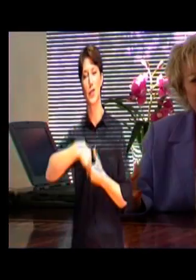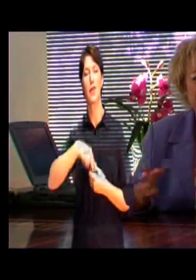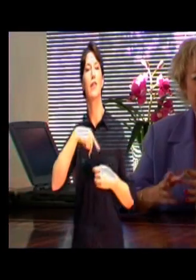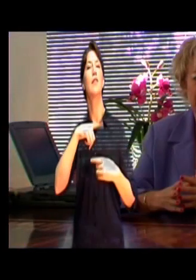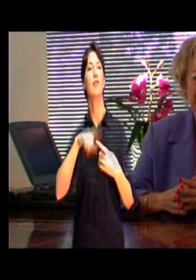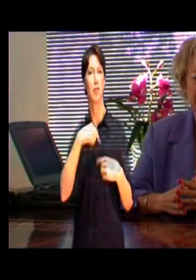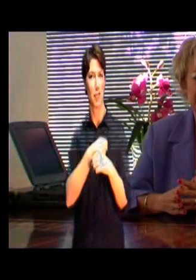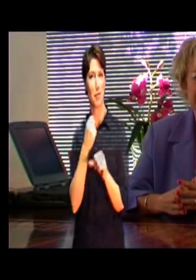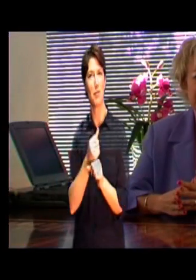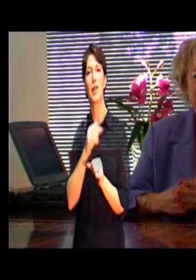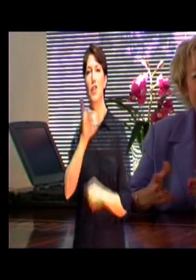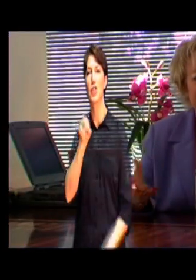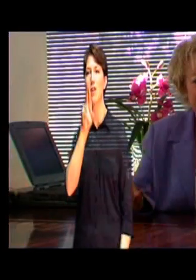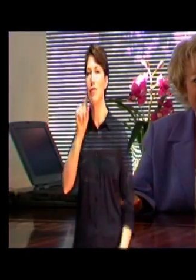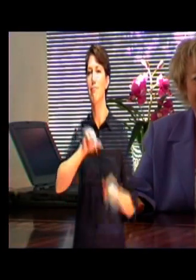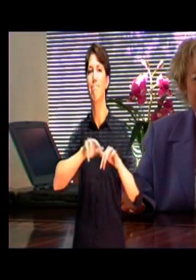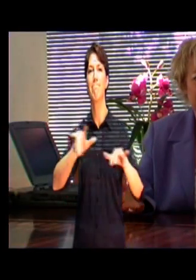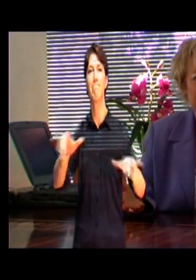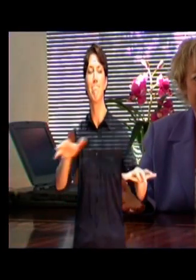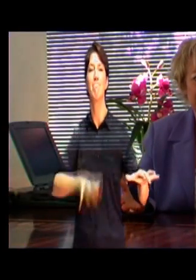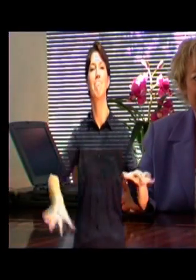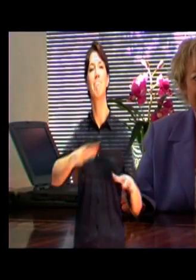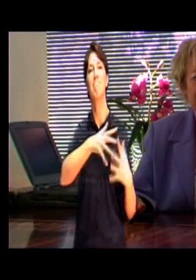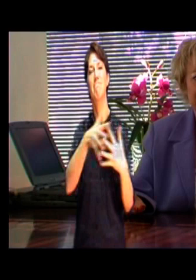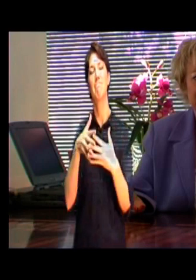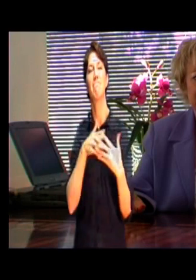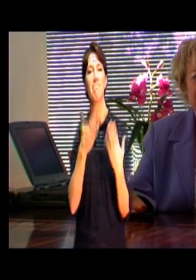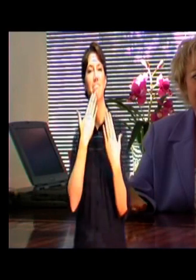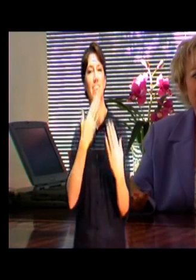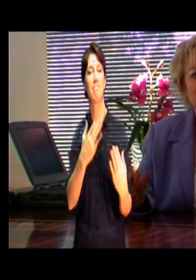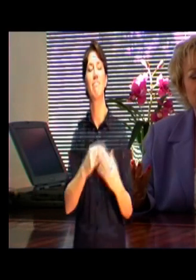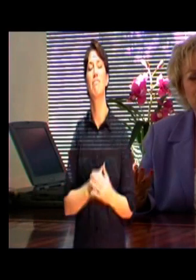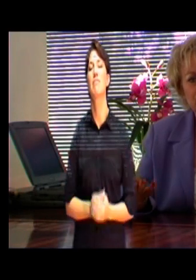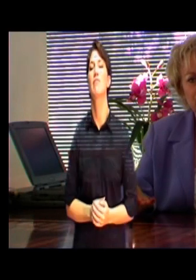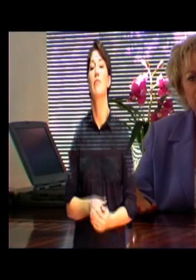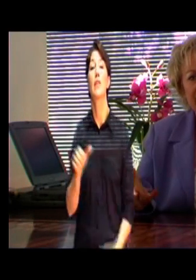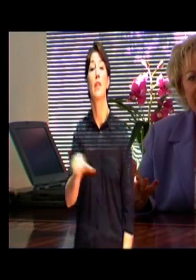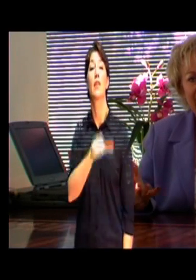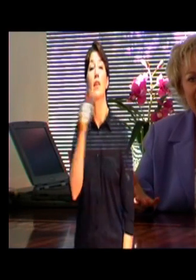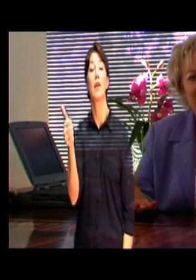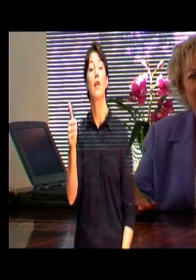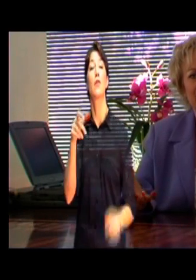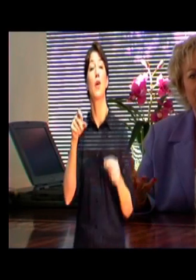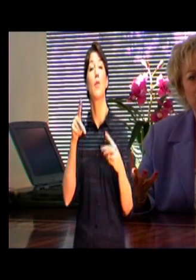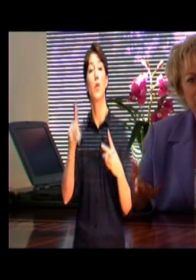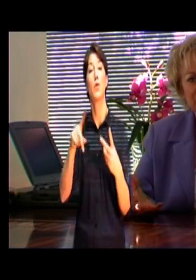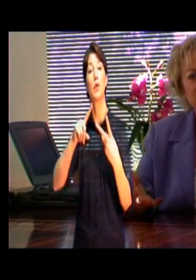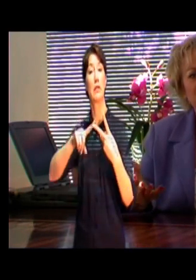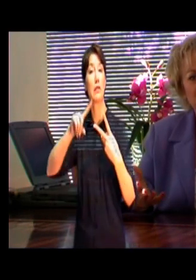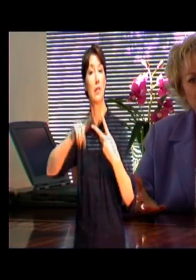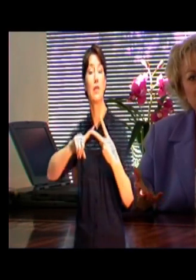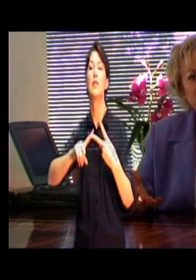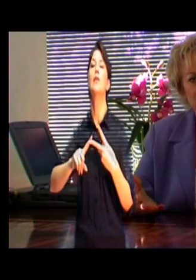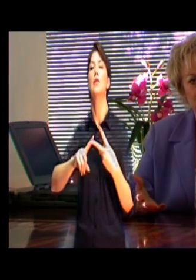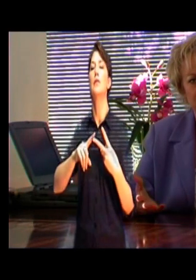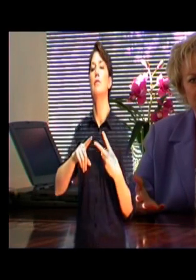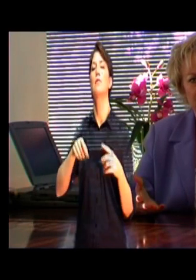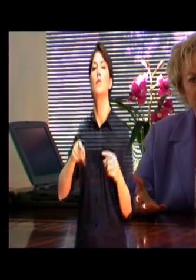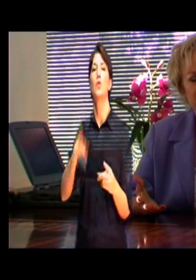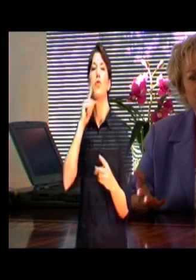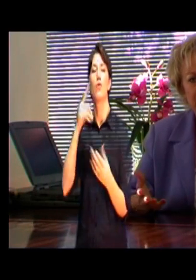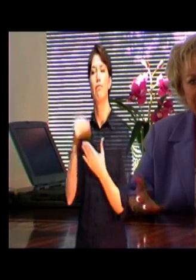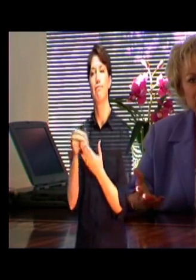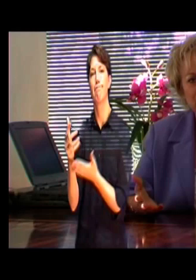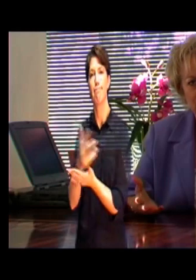The other driver of the business is the income opportunity. To truly have the riches that you deserve,